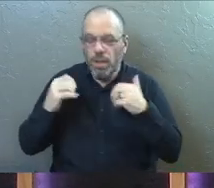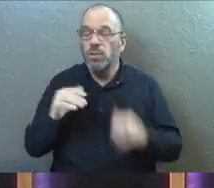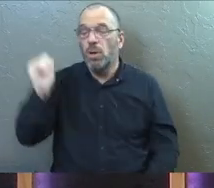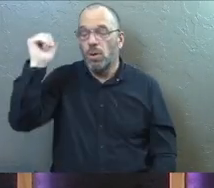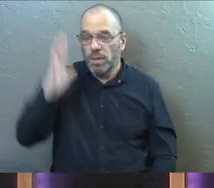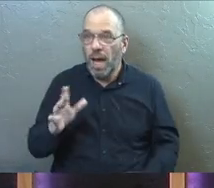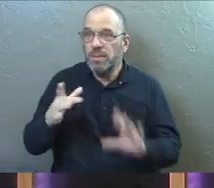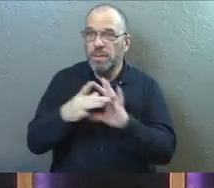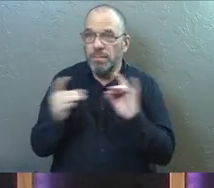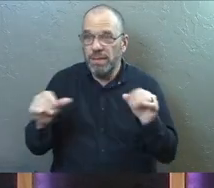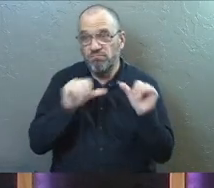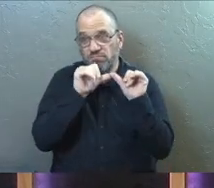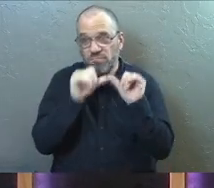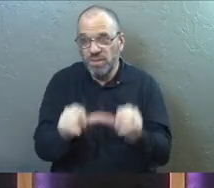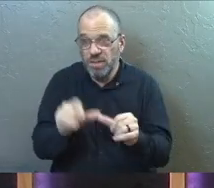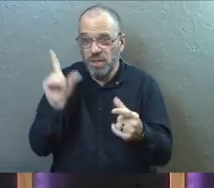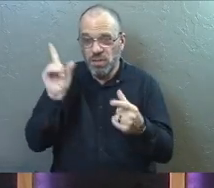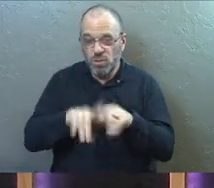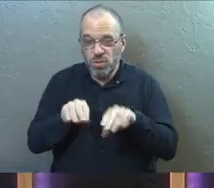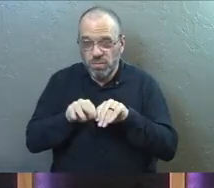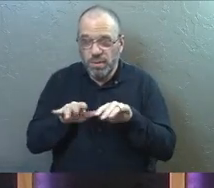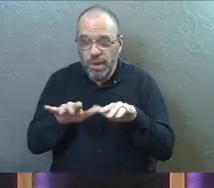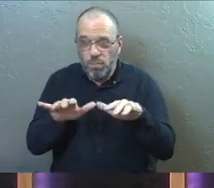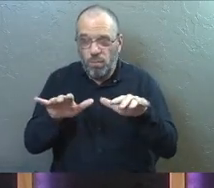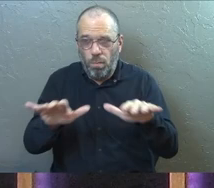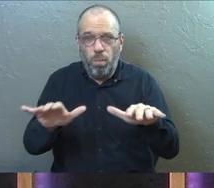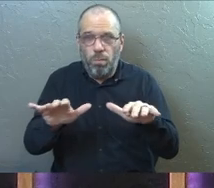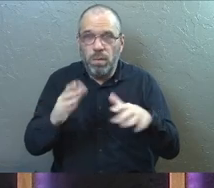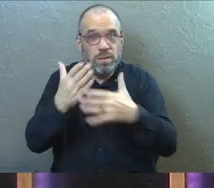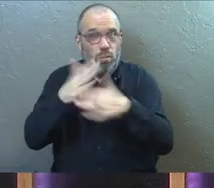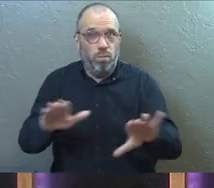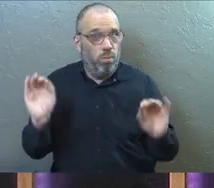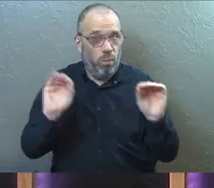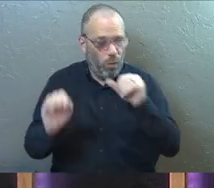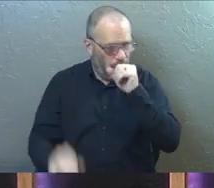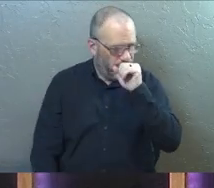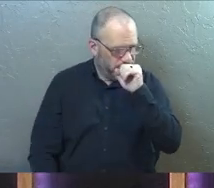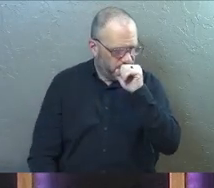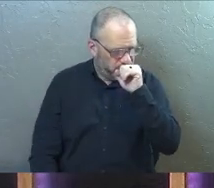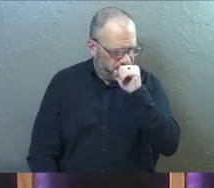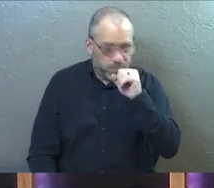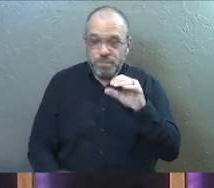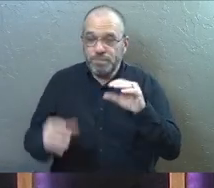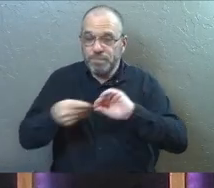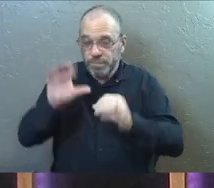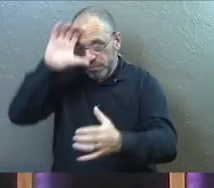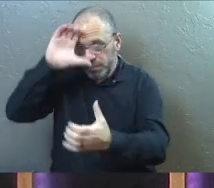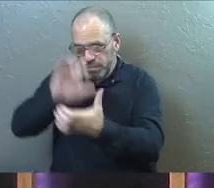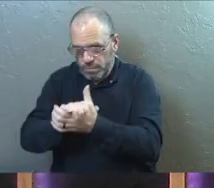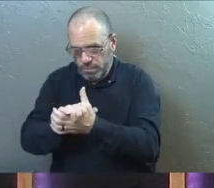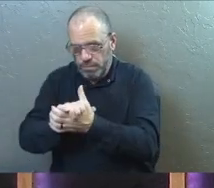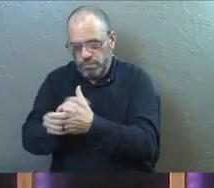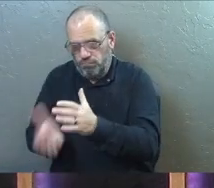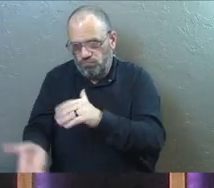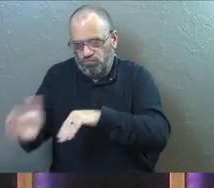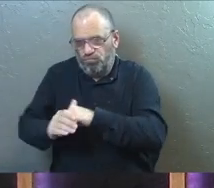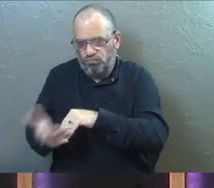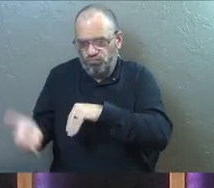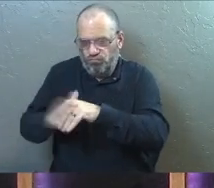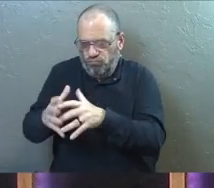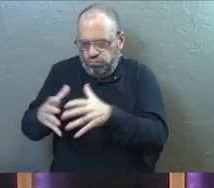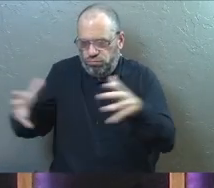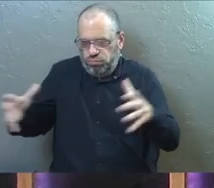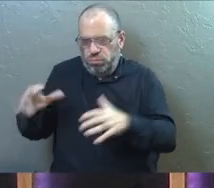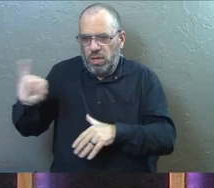so God's message continued to spread. No division, right? The number of believers greatly increased in Jerusalem